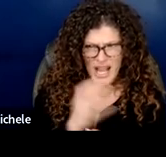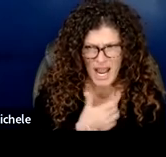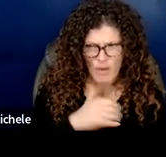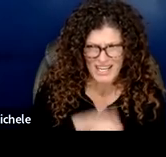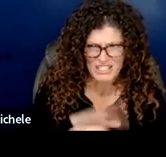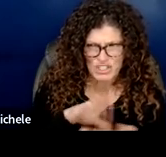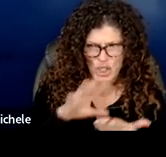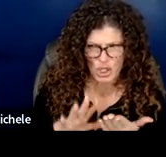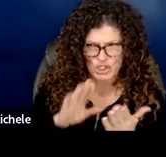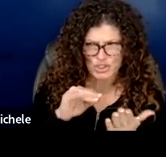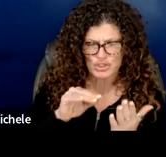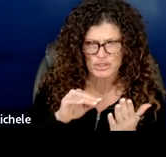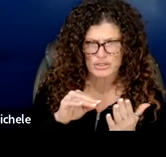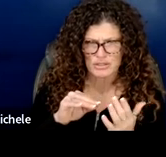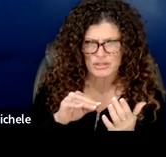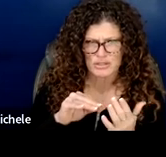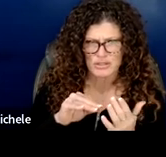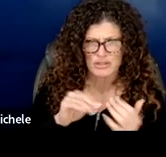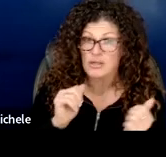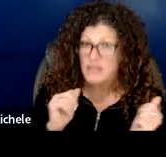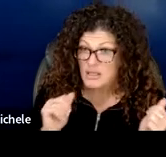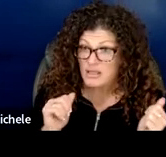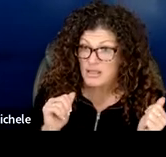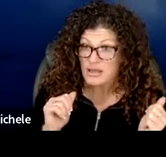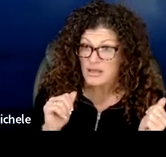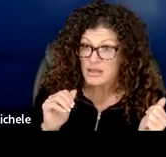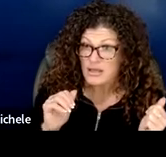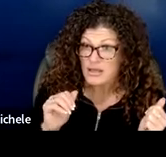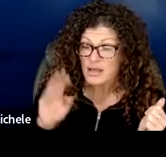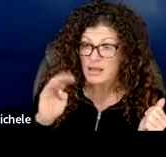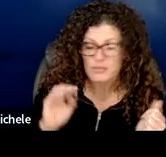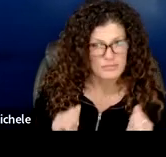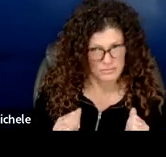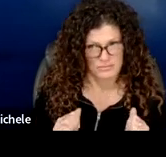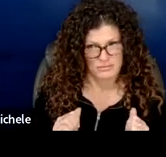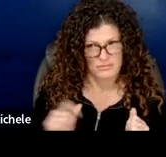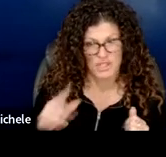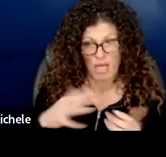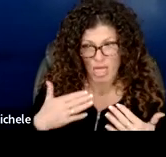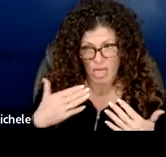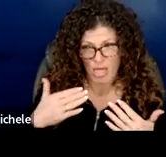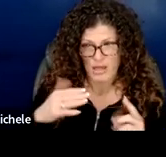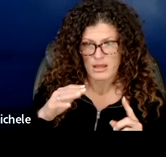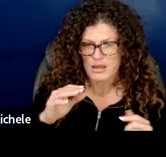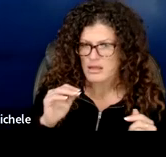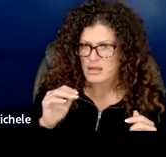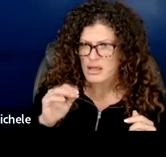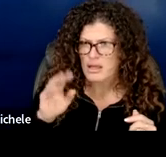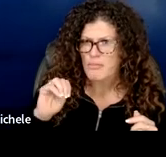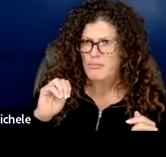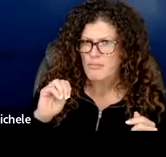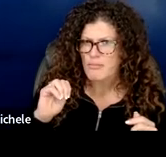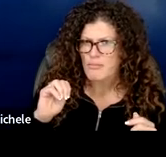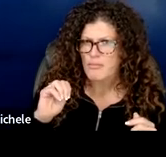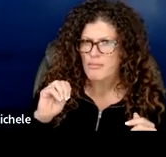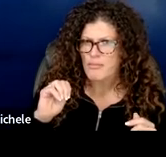point two would be the multilingual learners multilingual learners with disabilities would be the same language as